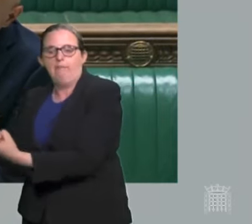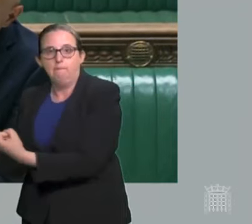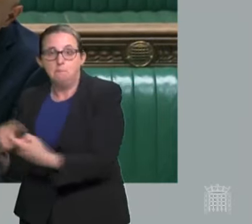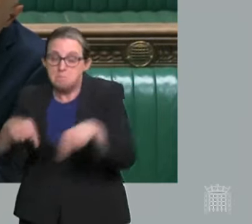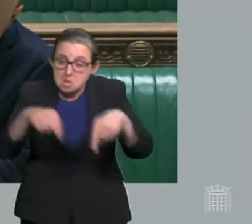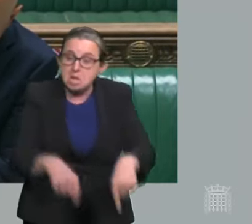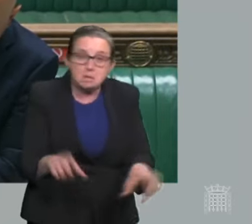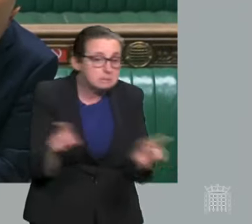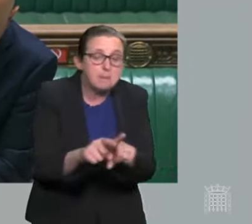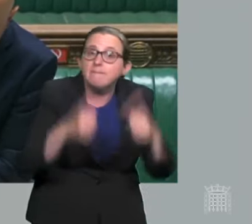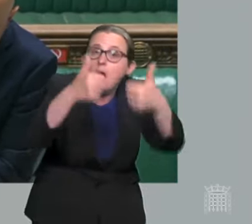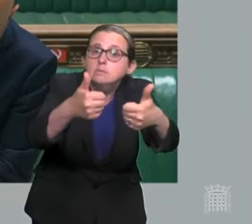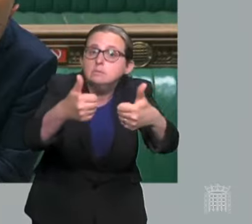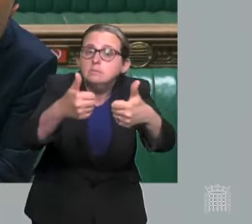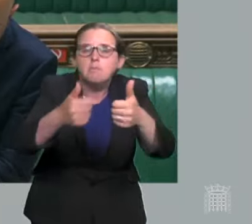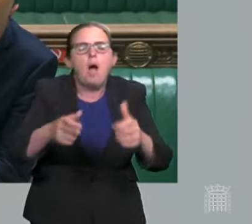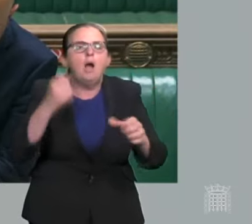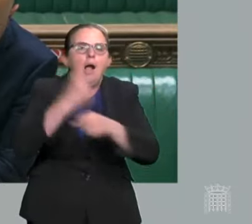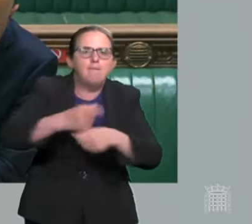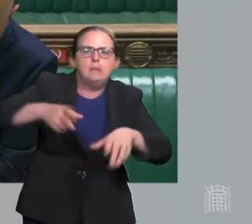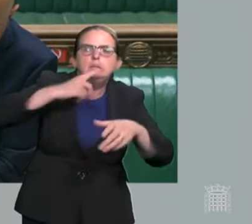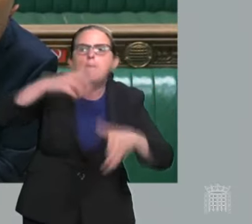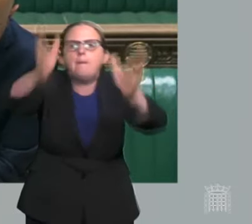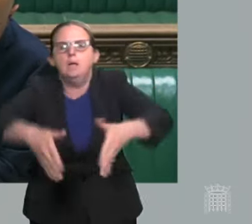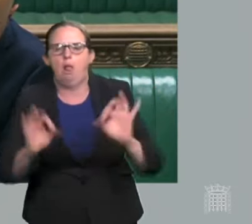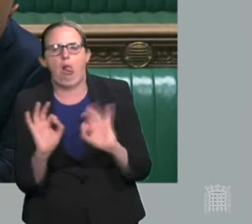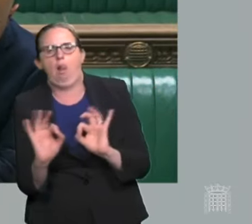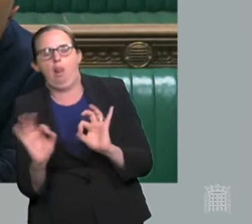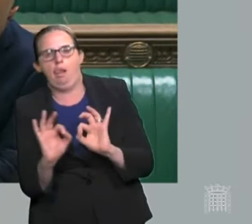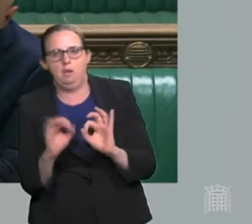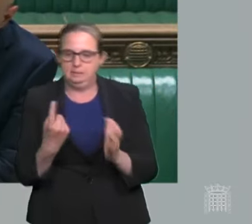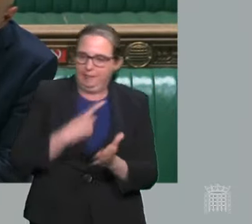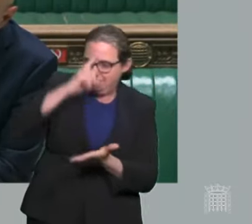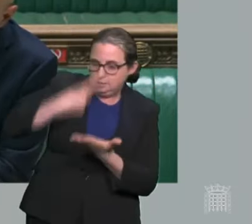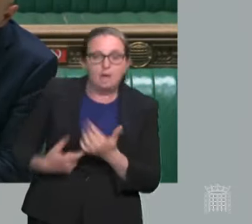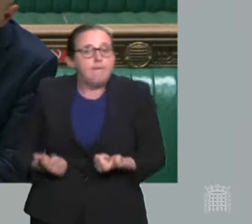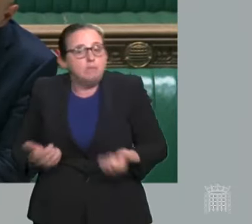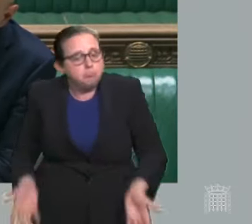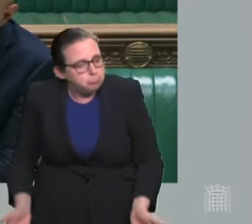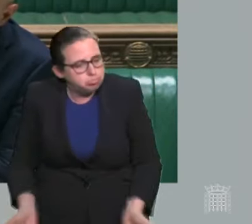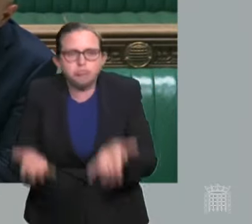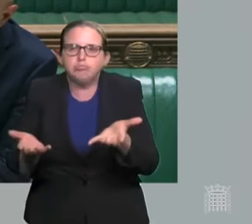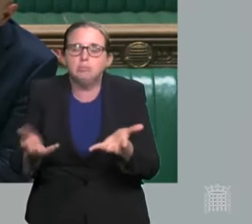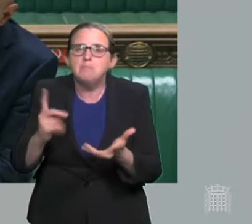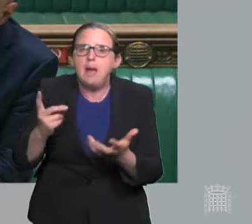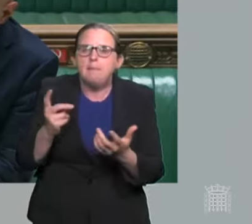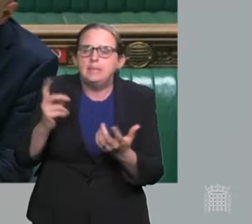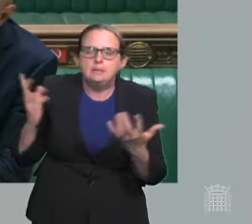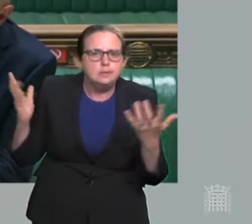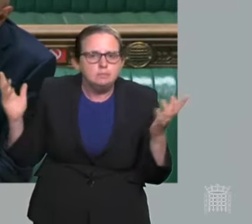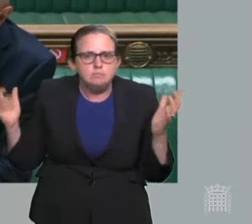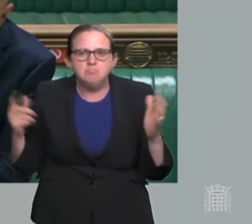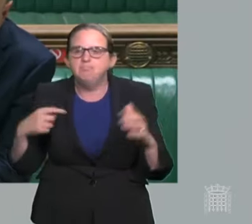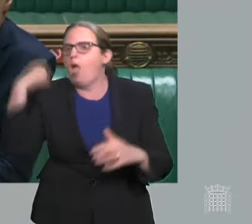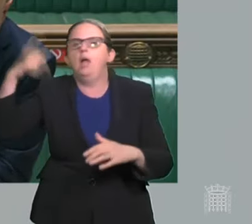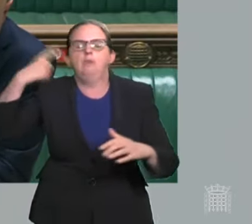There won't be a requirement from the government. And as I said earlier, in certain settings, in a crowded place, let's say on the